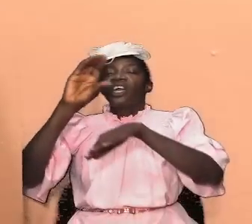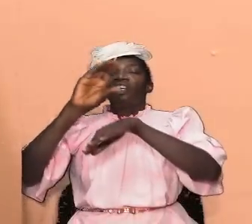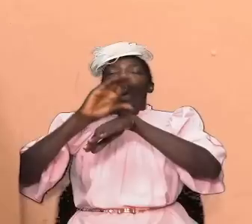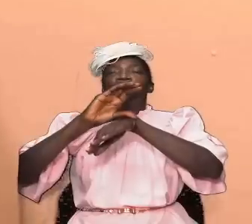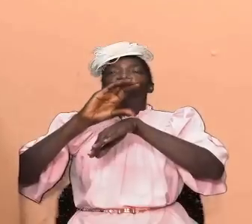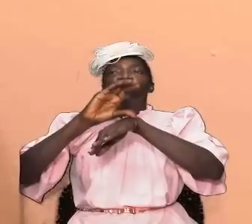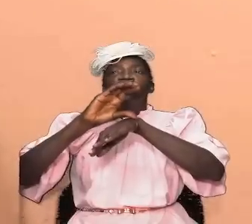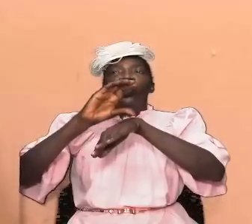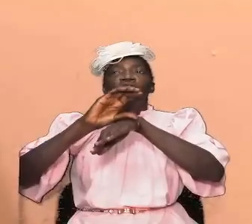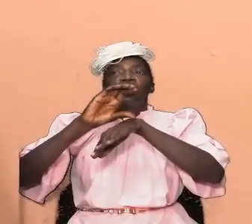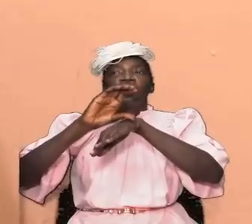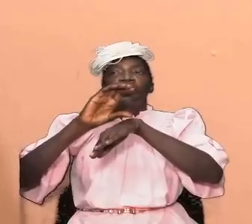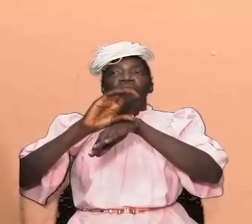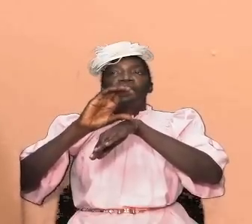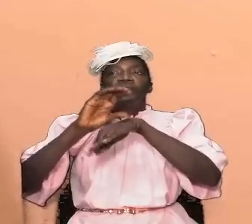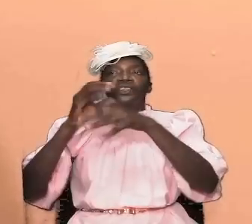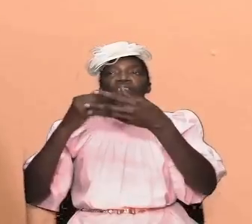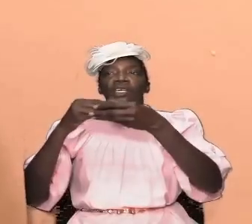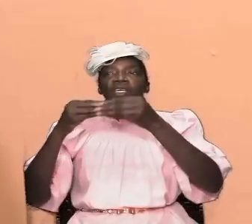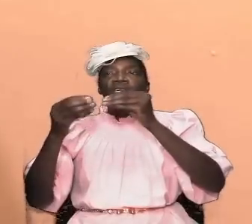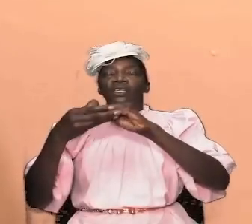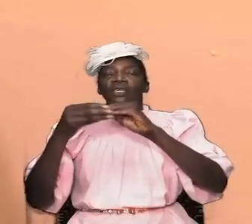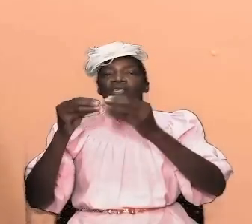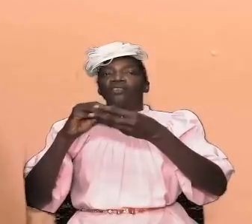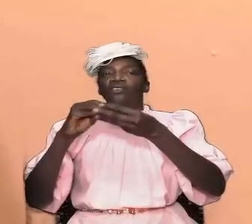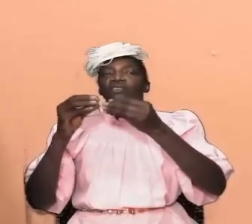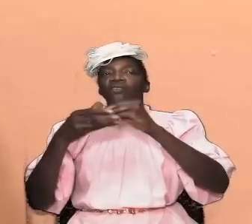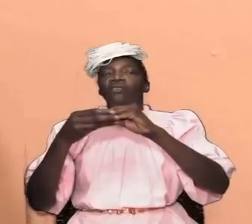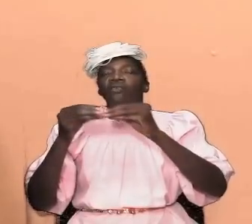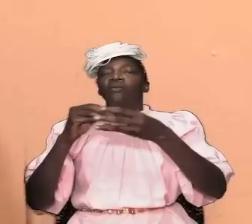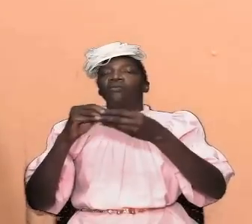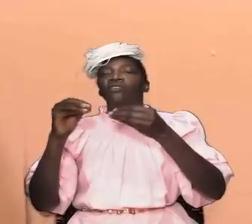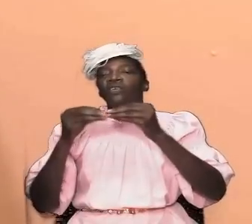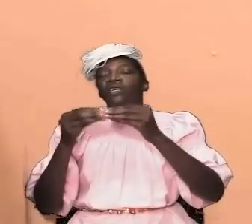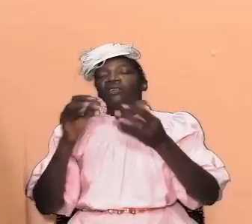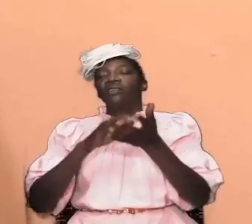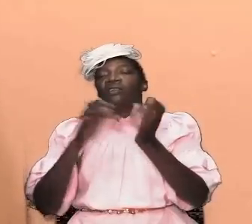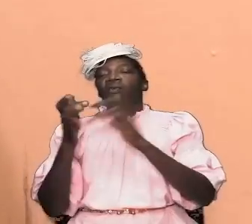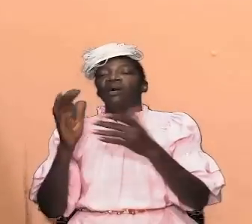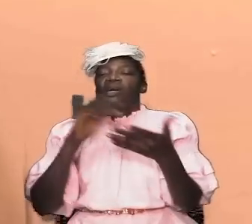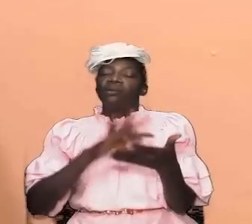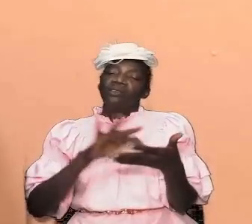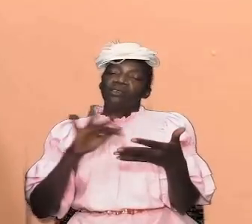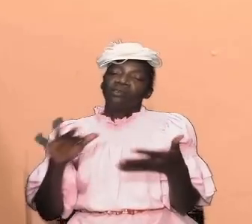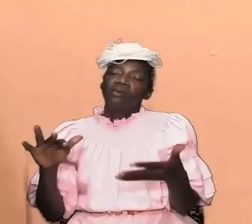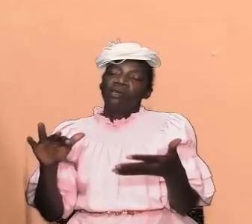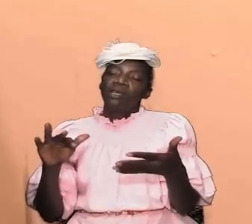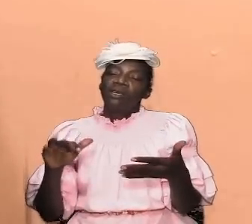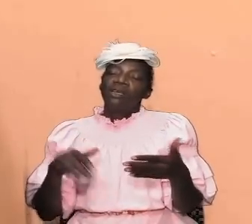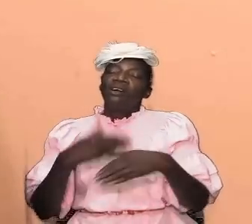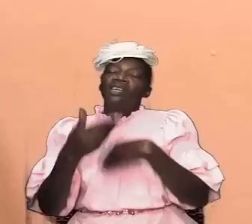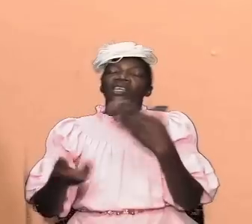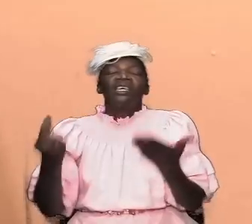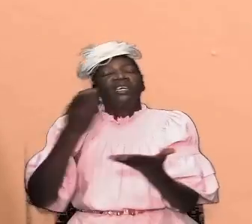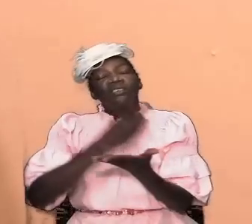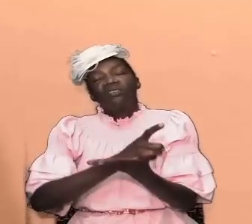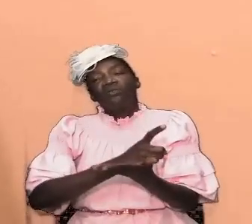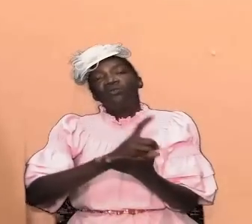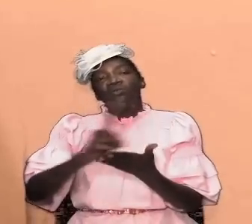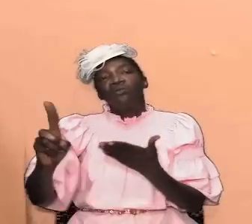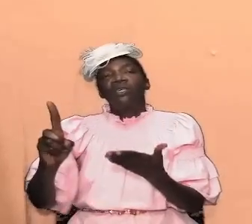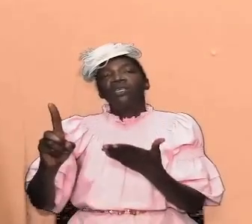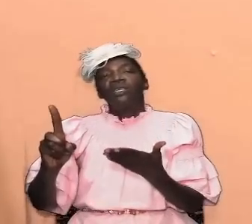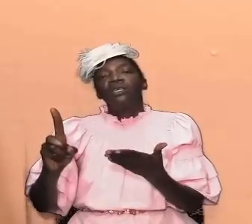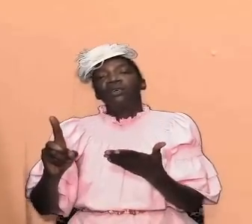area amen of Bible studies over the next few weeks and we want